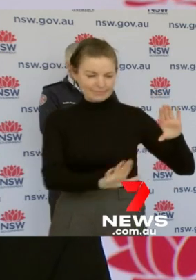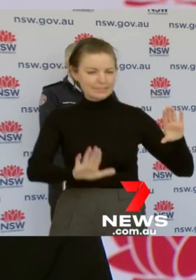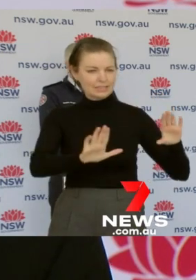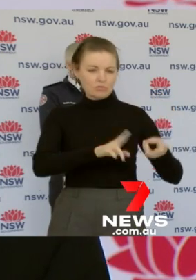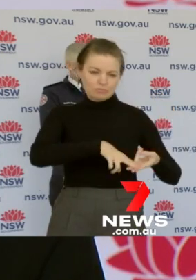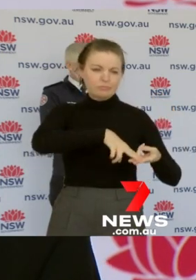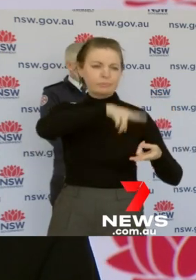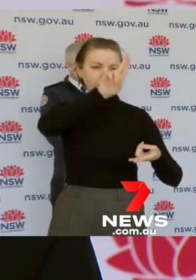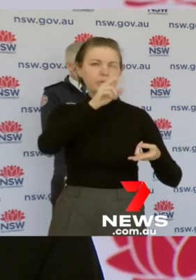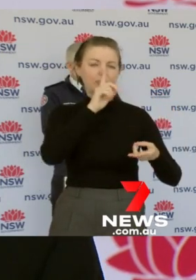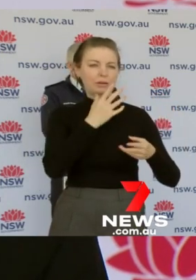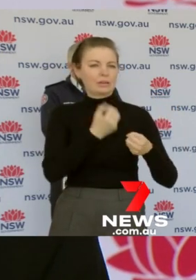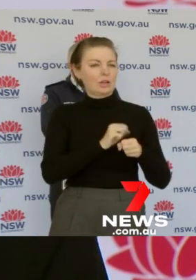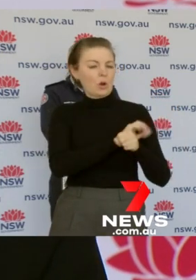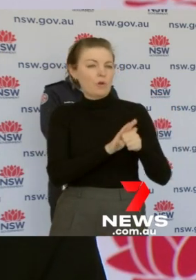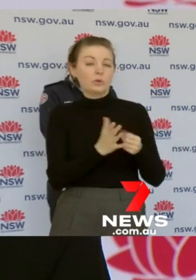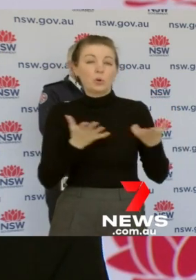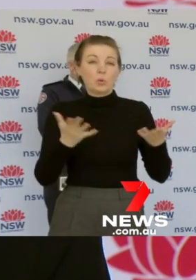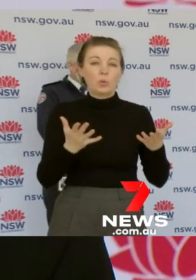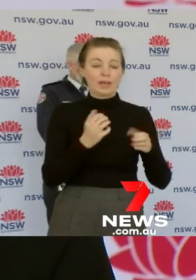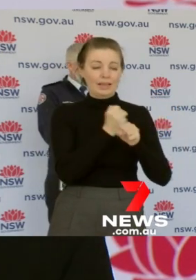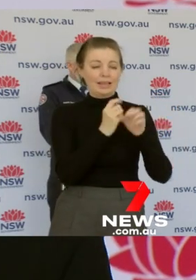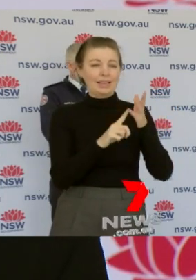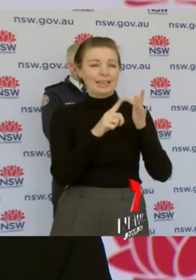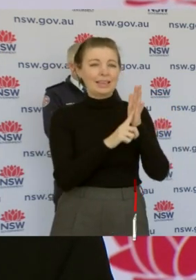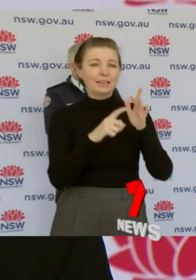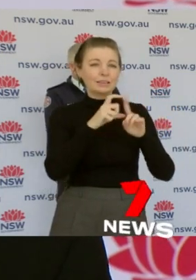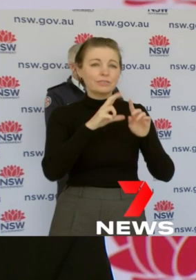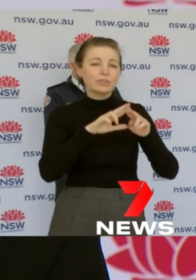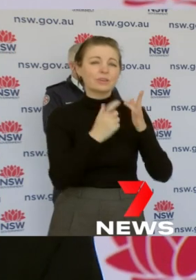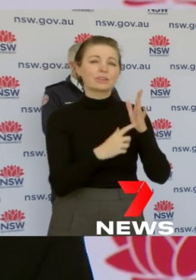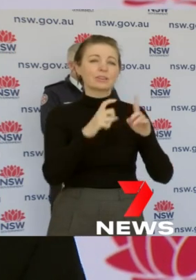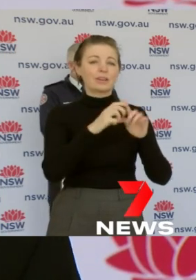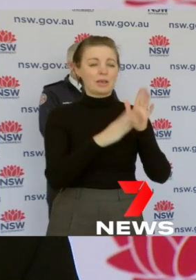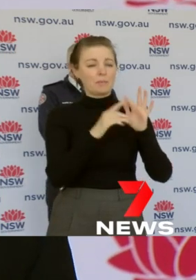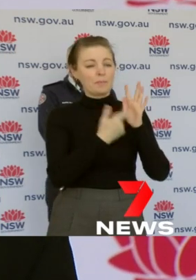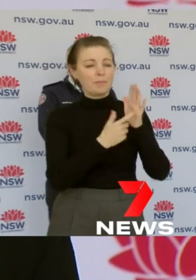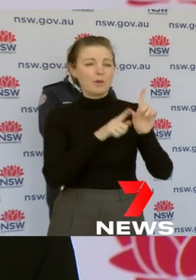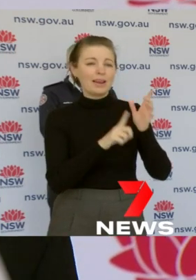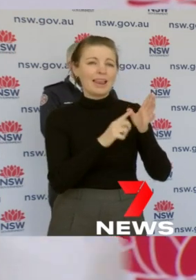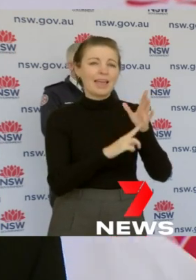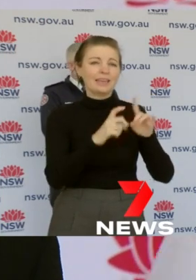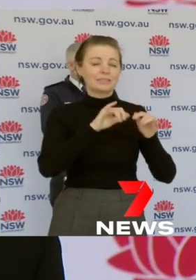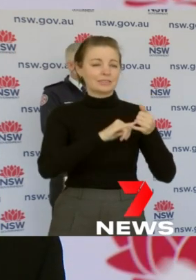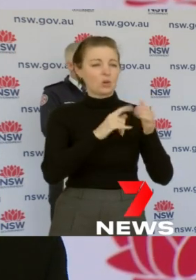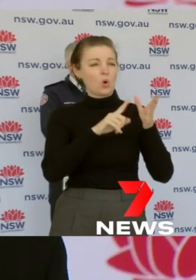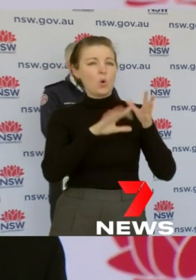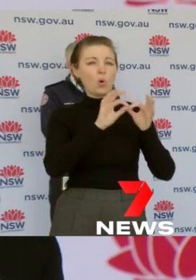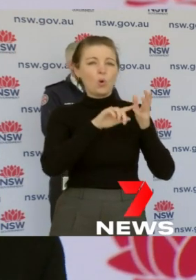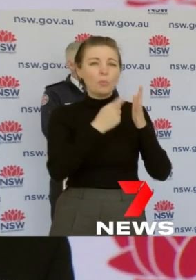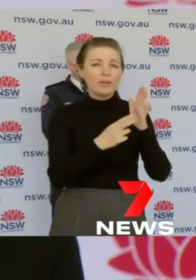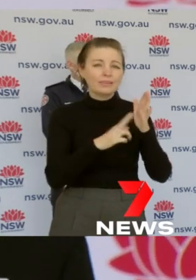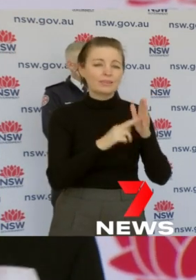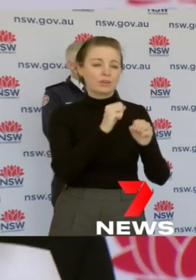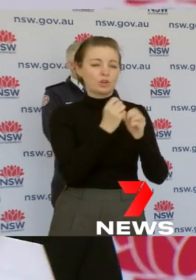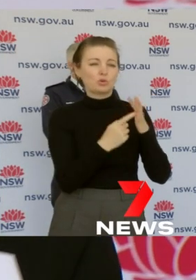in the suburbs of Guildford, Maryland, Auburn, Granville, Bankstown and Grace Daines. So wherever we are